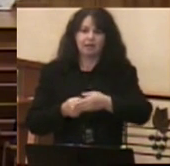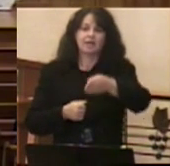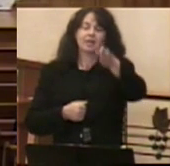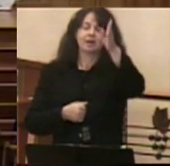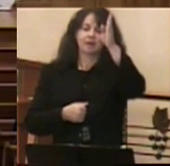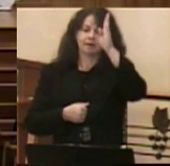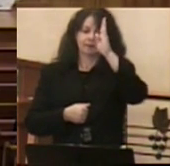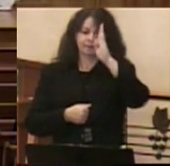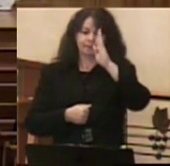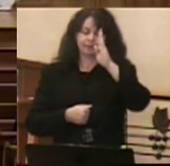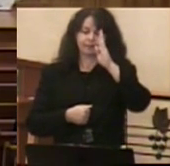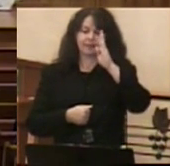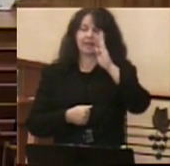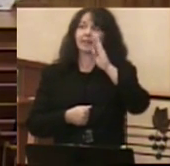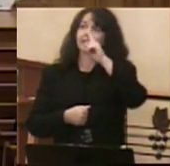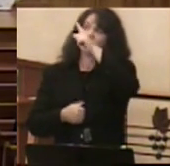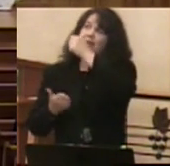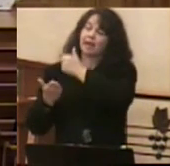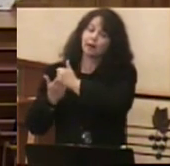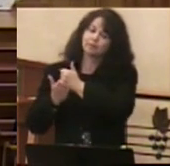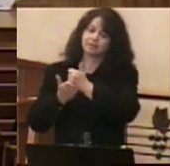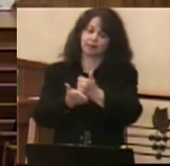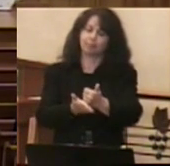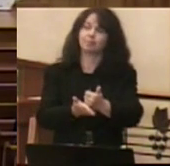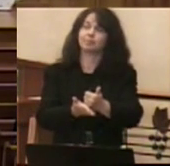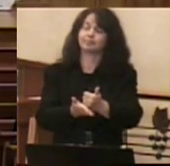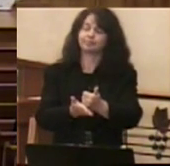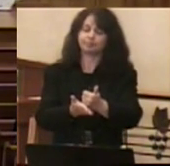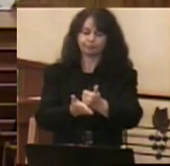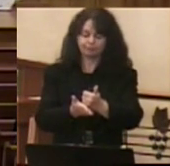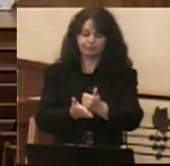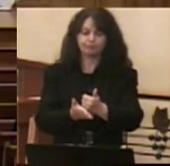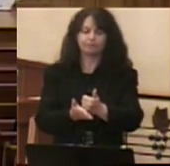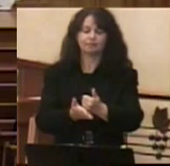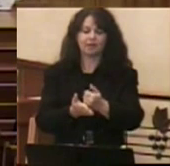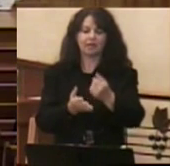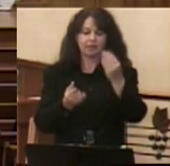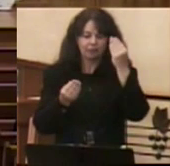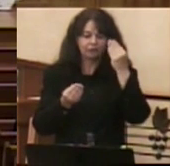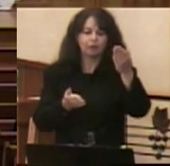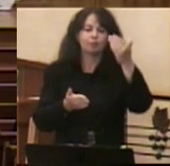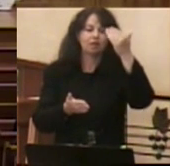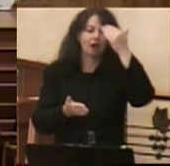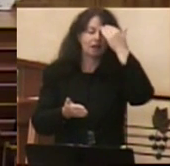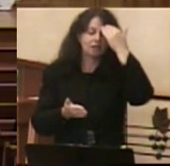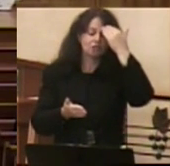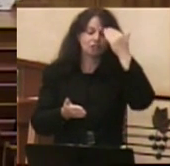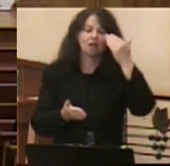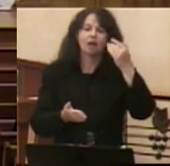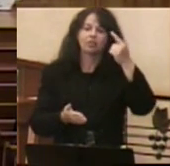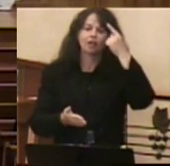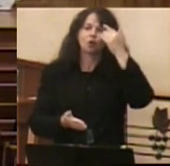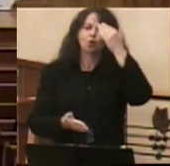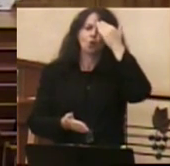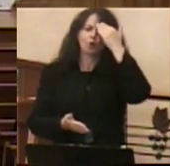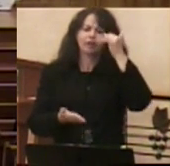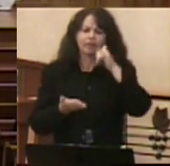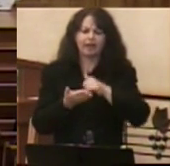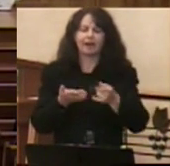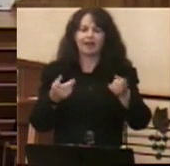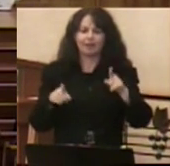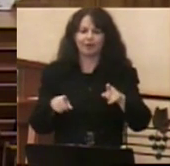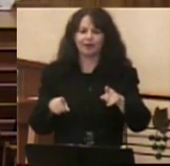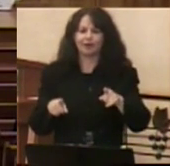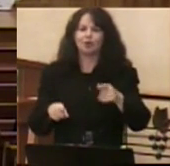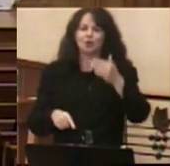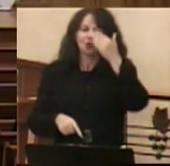complexities of David's life. And I think that then knowing this helps to open up for us how the God that